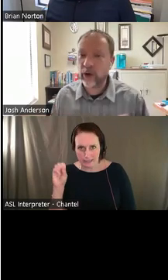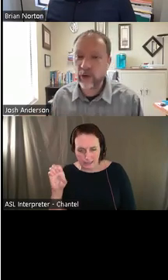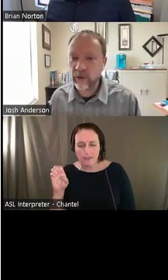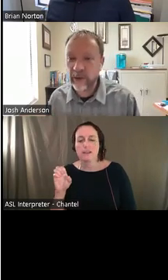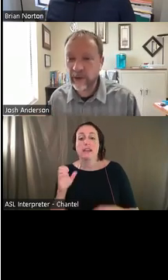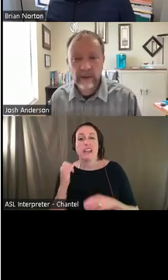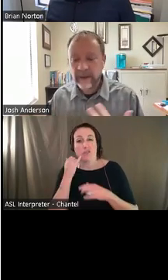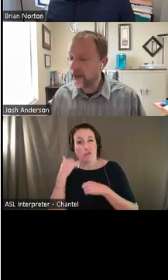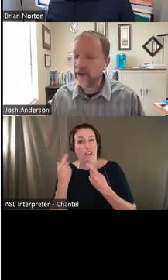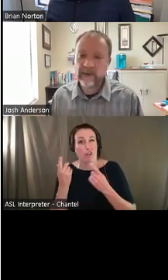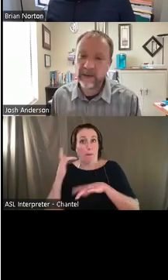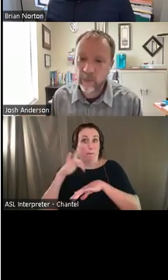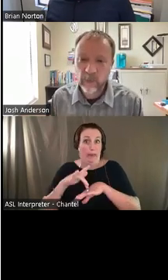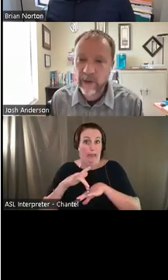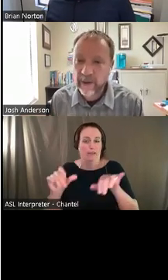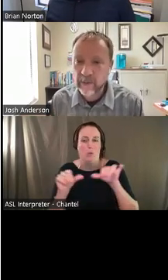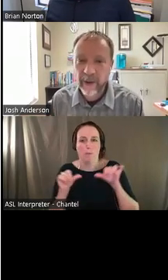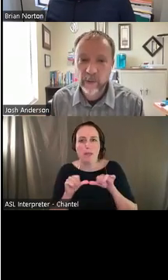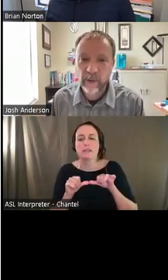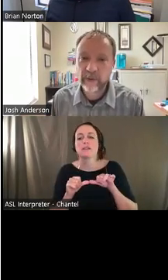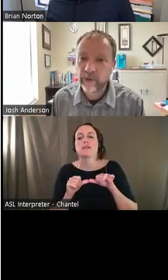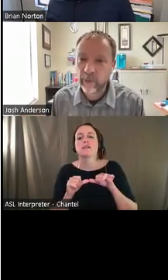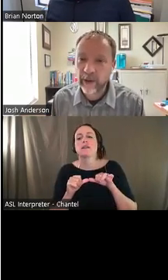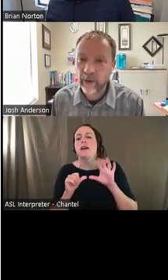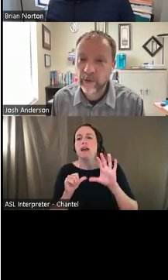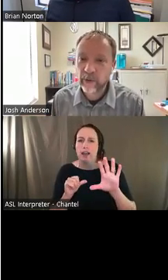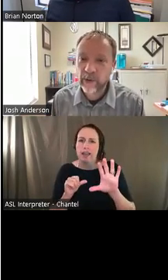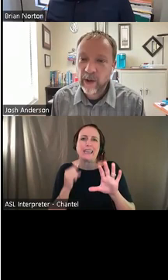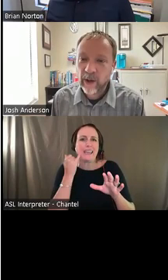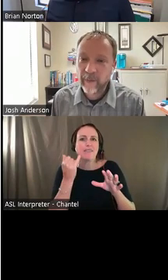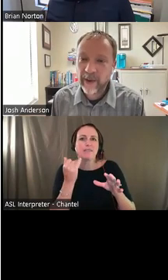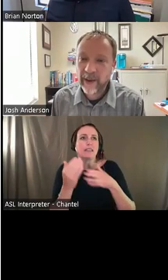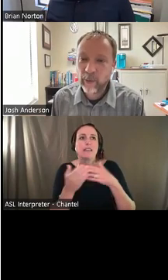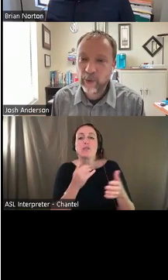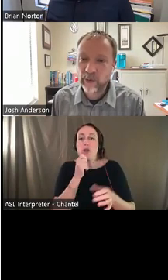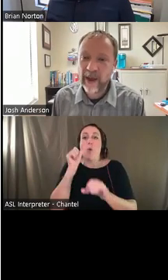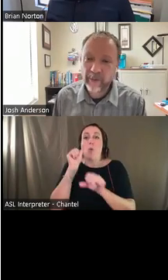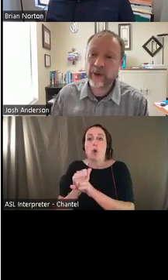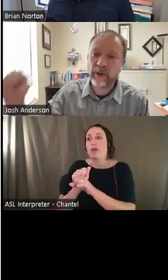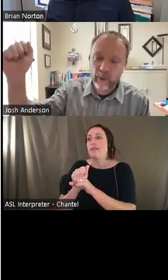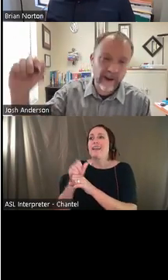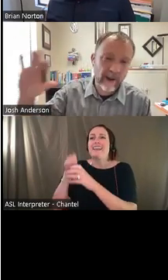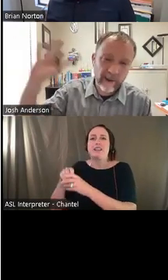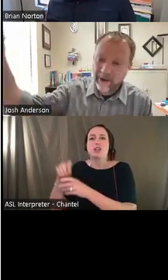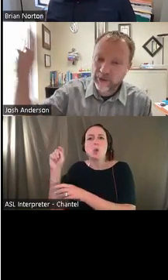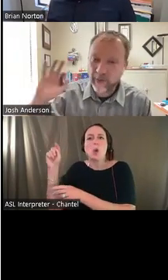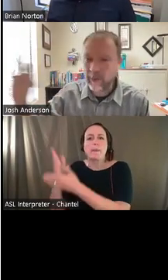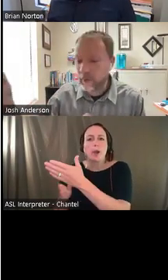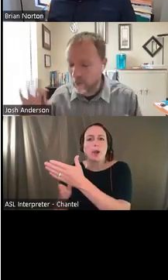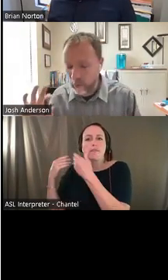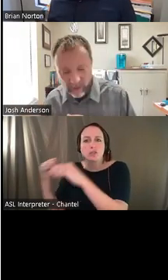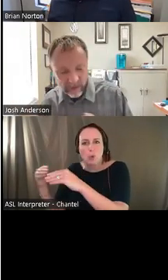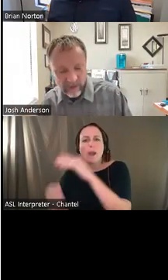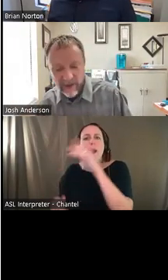works in the garden center, guaranteed someone's going to ask them about toilets or something else. So, uh, being able to use an app that you can bring up and actually